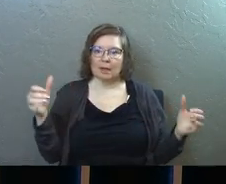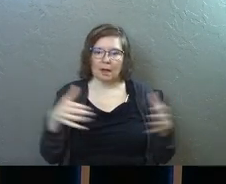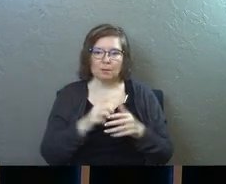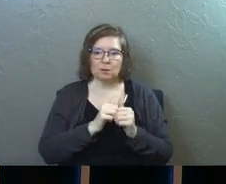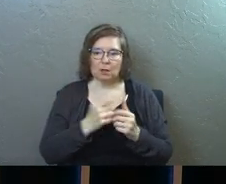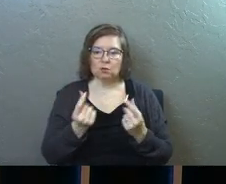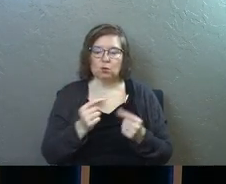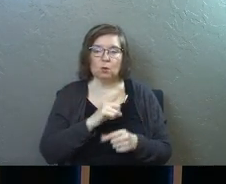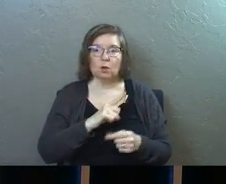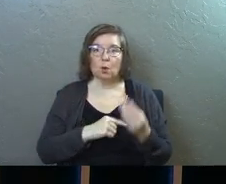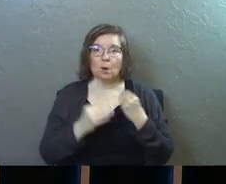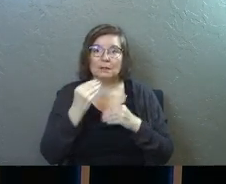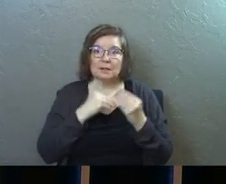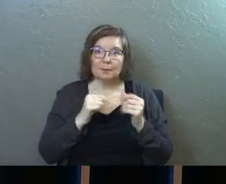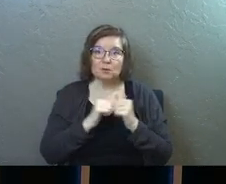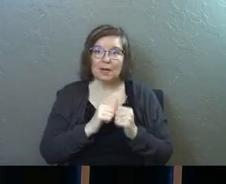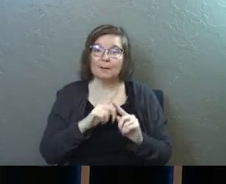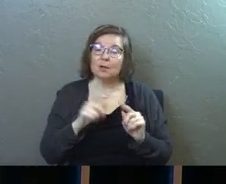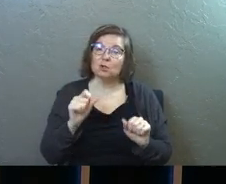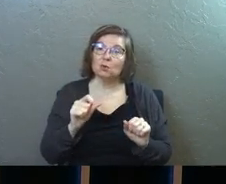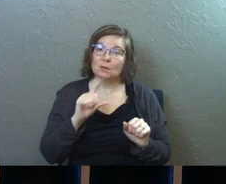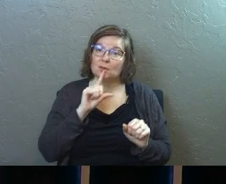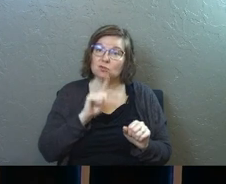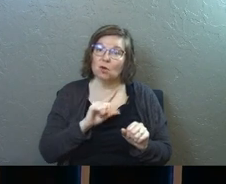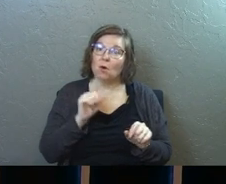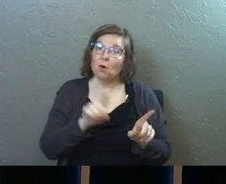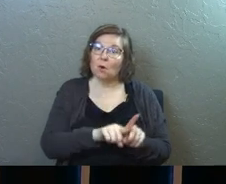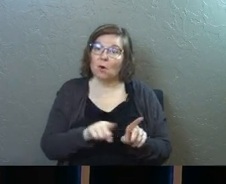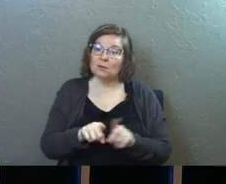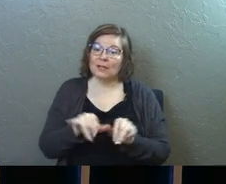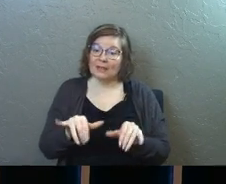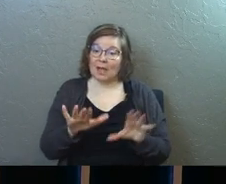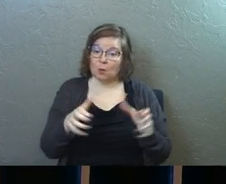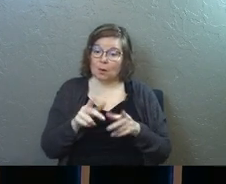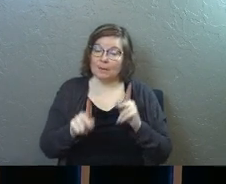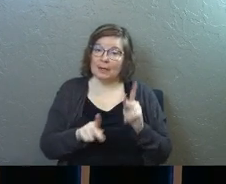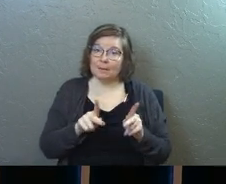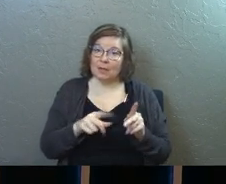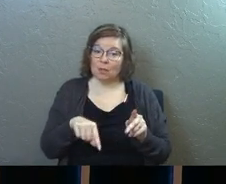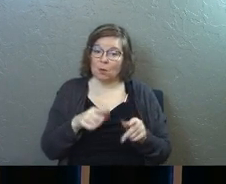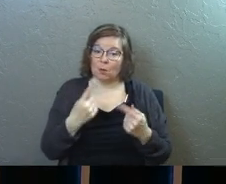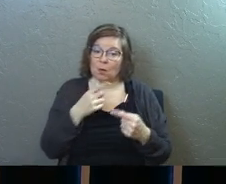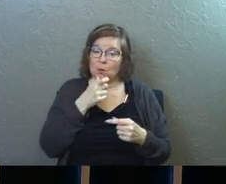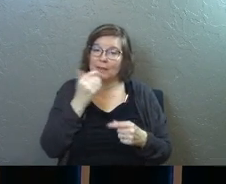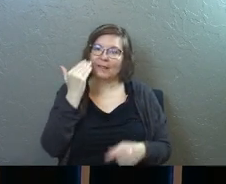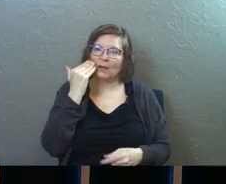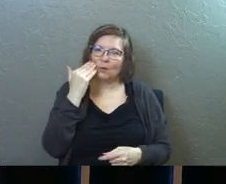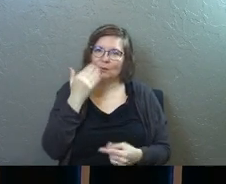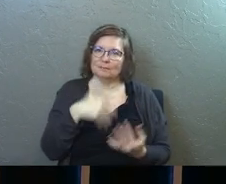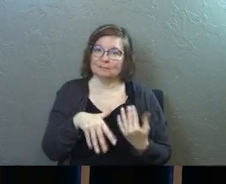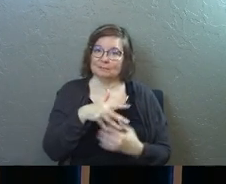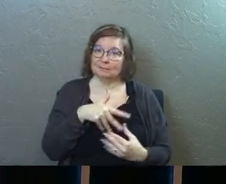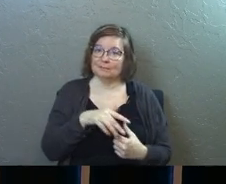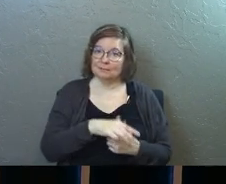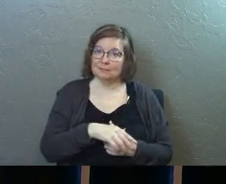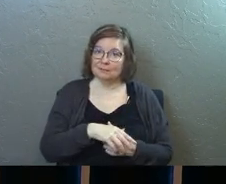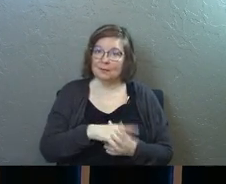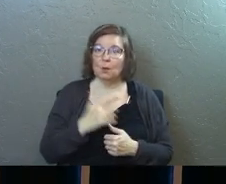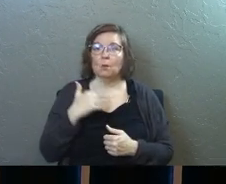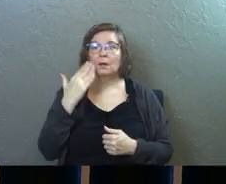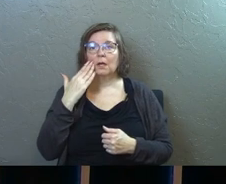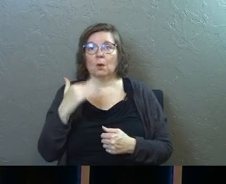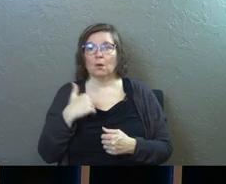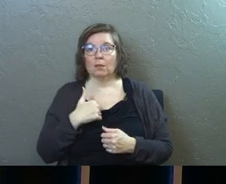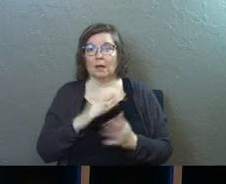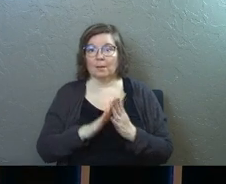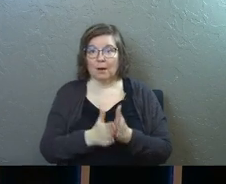come together and they would do the Lord's Supper together. But you can bet also that group of people, those are the ones that they knew. We